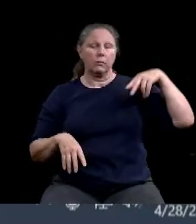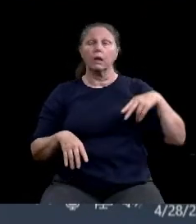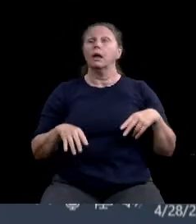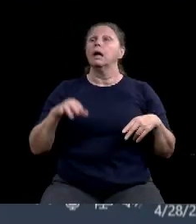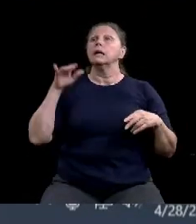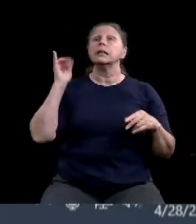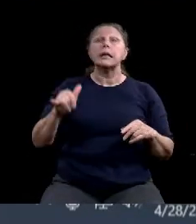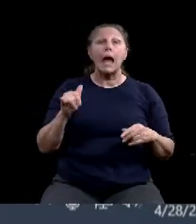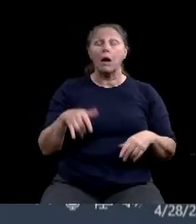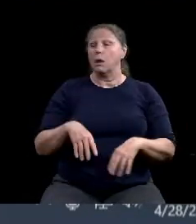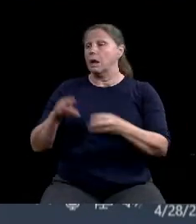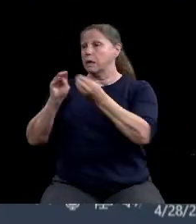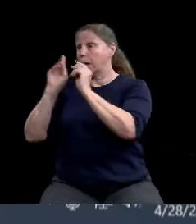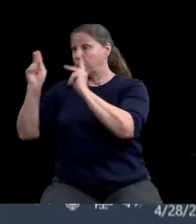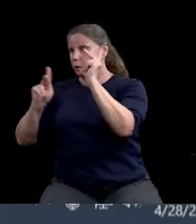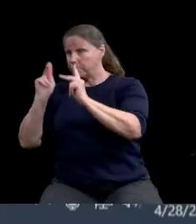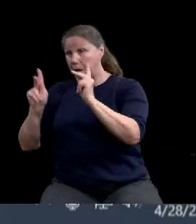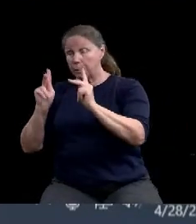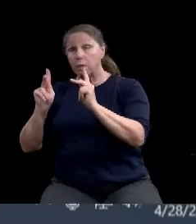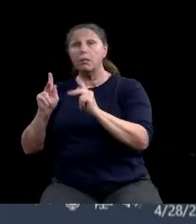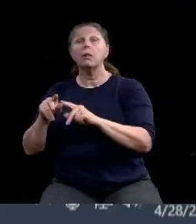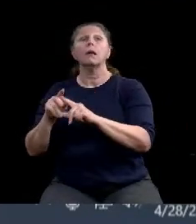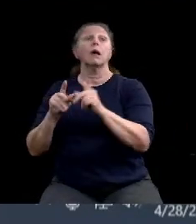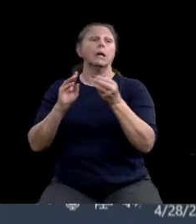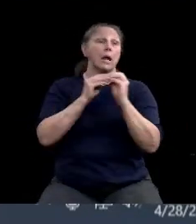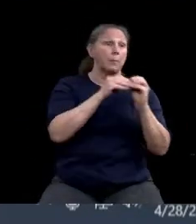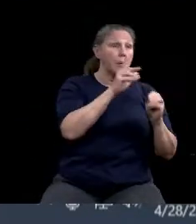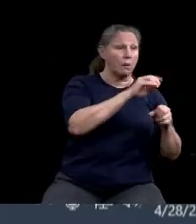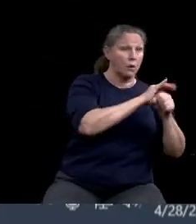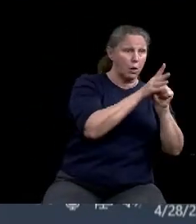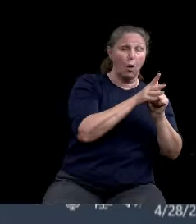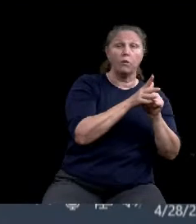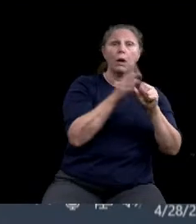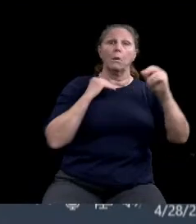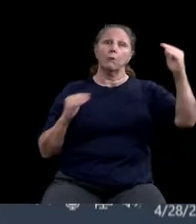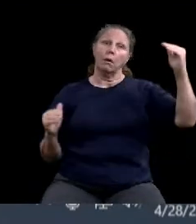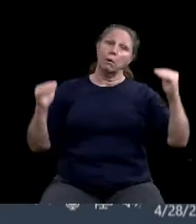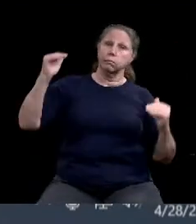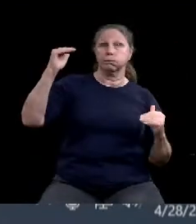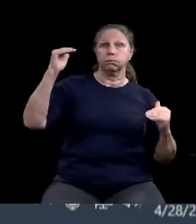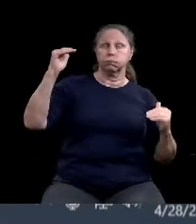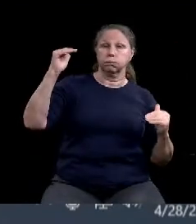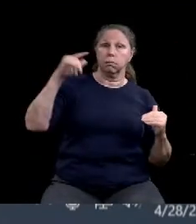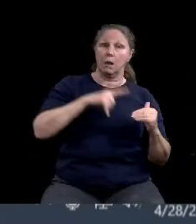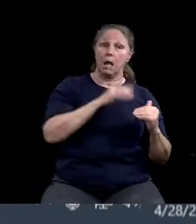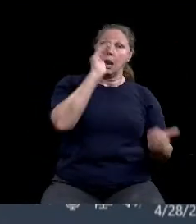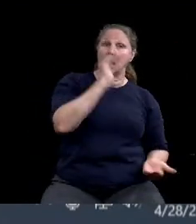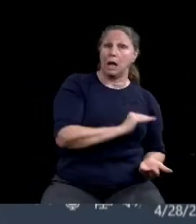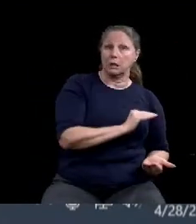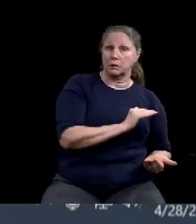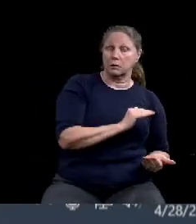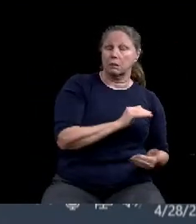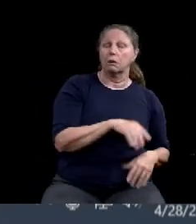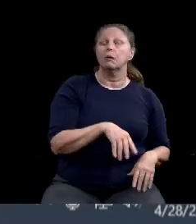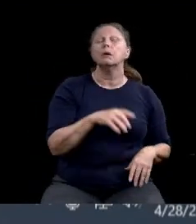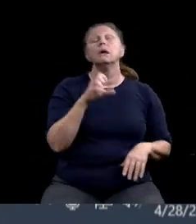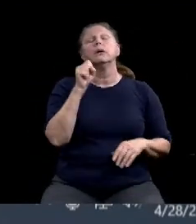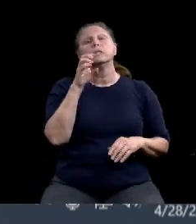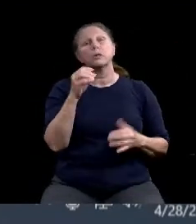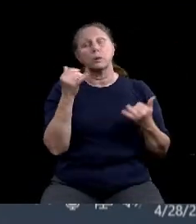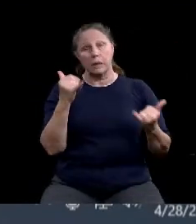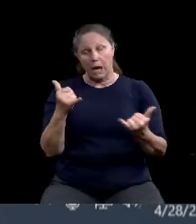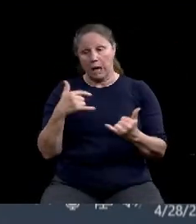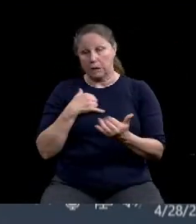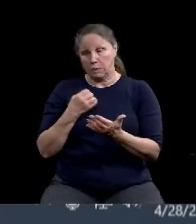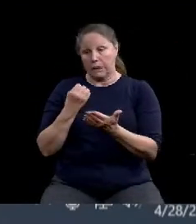place now to enter this re-entry into our, into our business, uh, and our economy. Uh, but we've got to continue to, to take those measures and